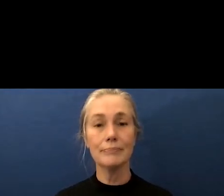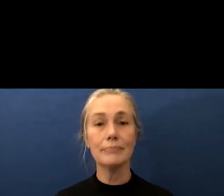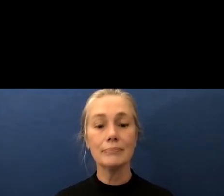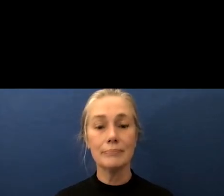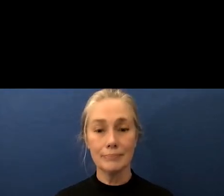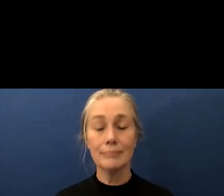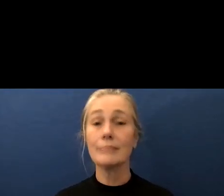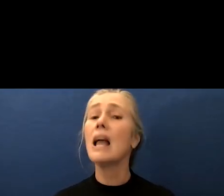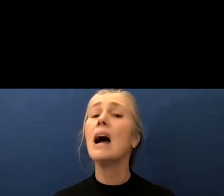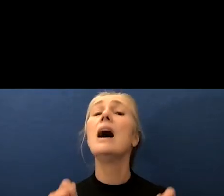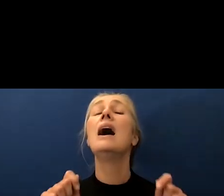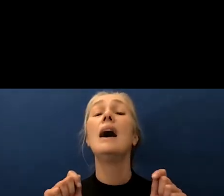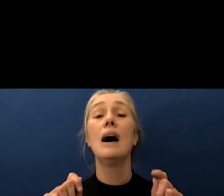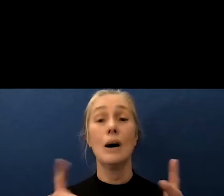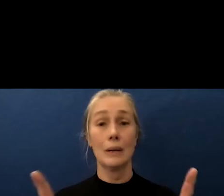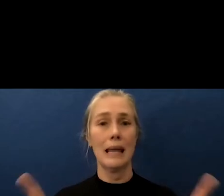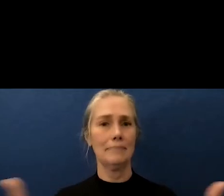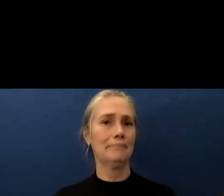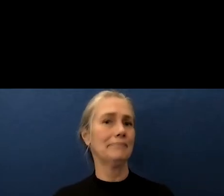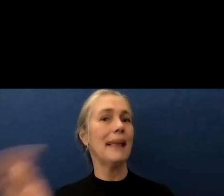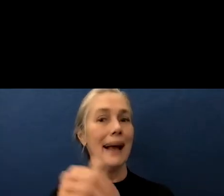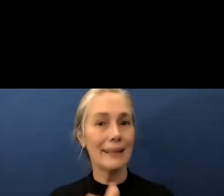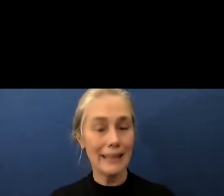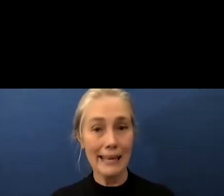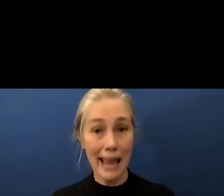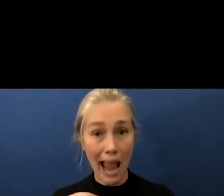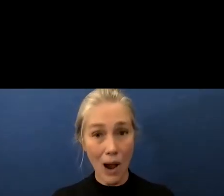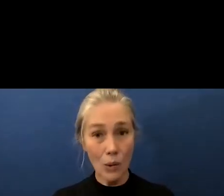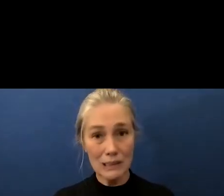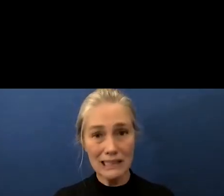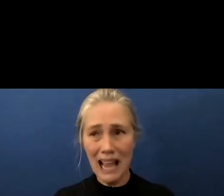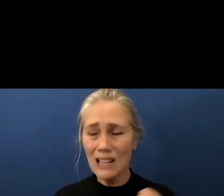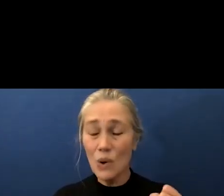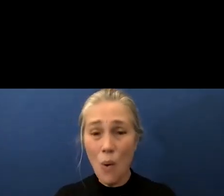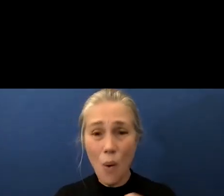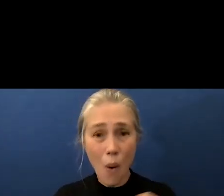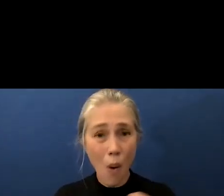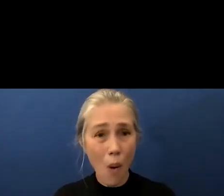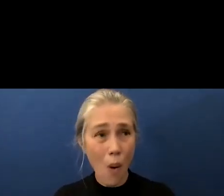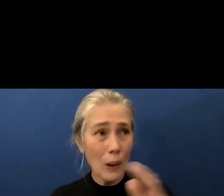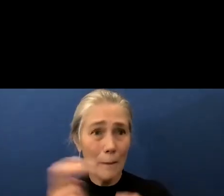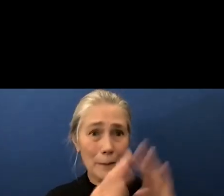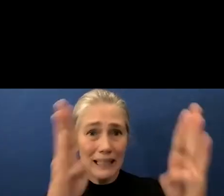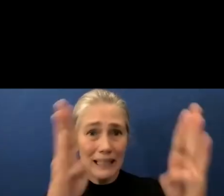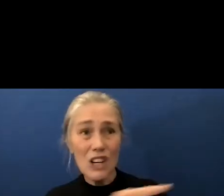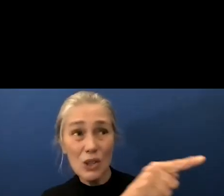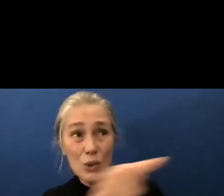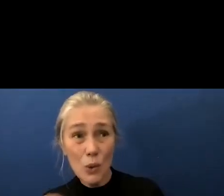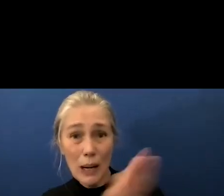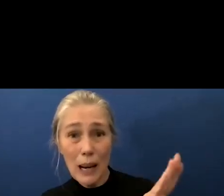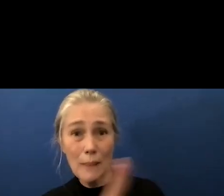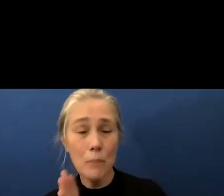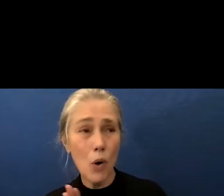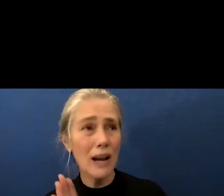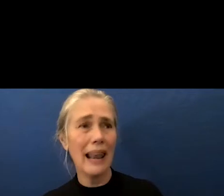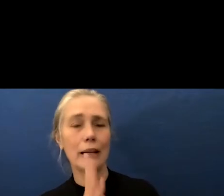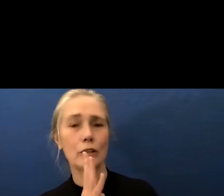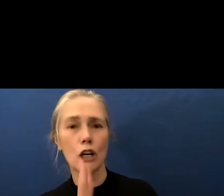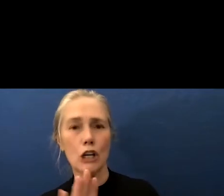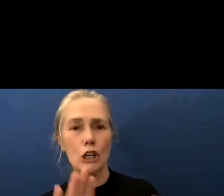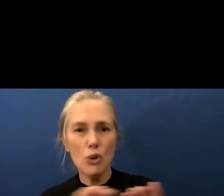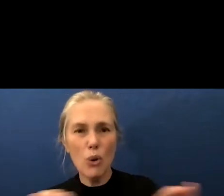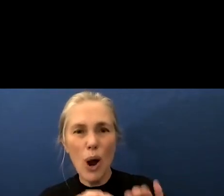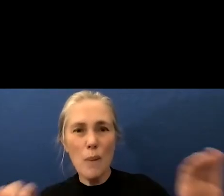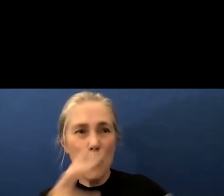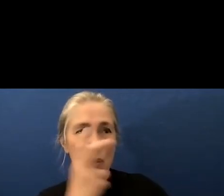okay so here we are again outside in the cold speaking to the board or more like speaking to a brick wall that lies between